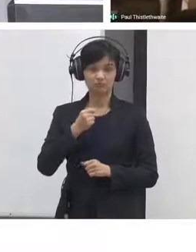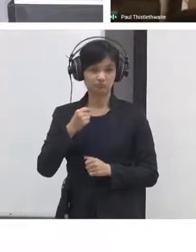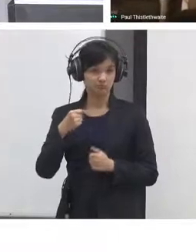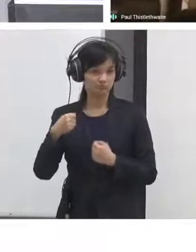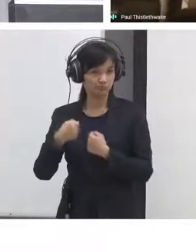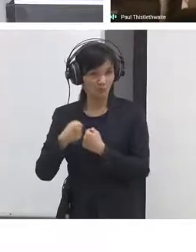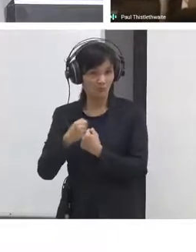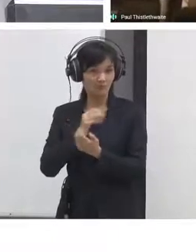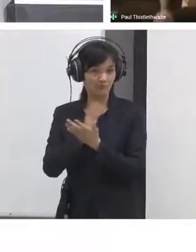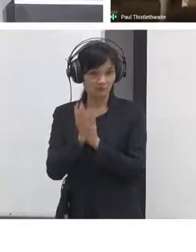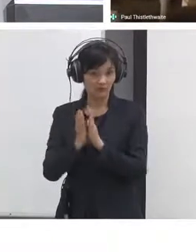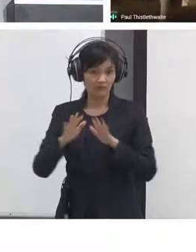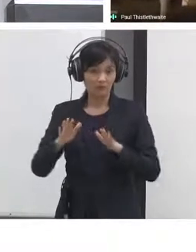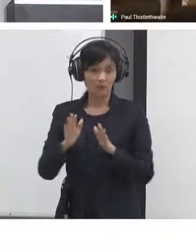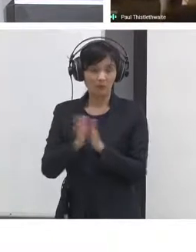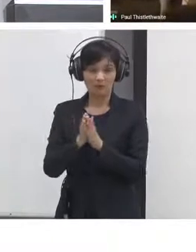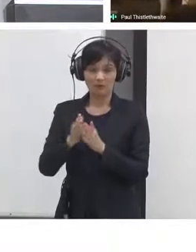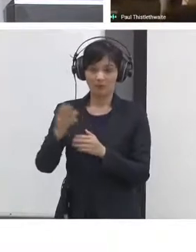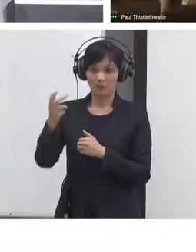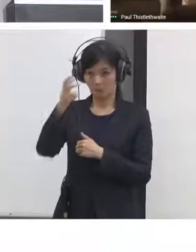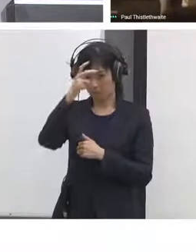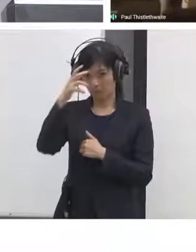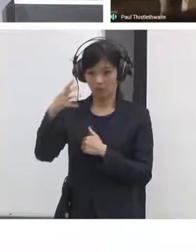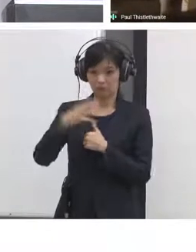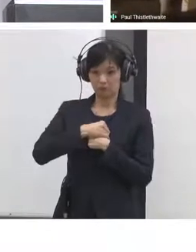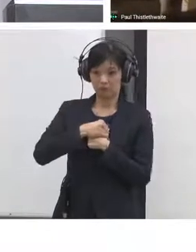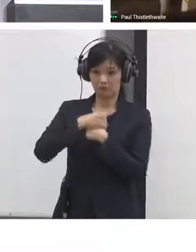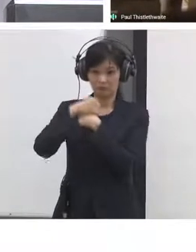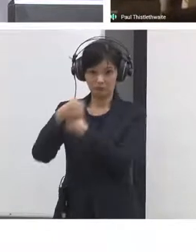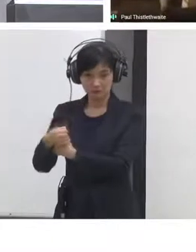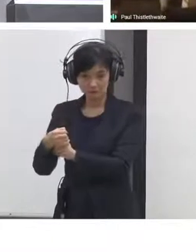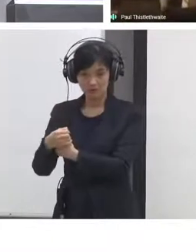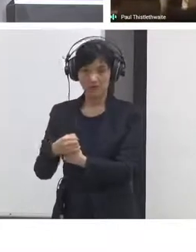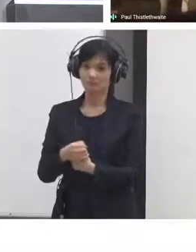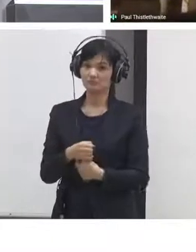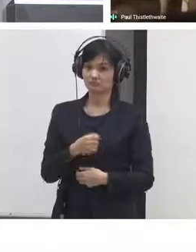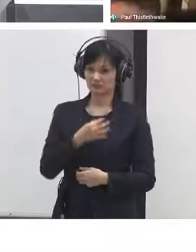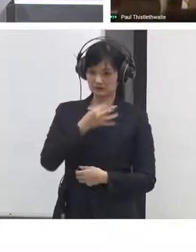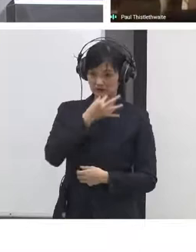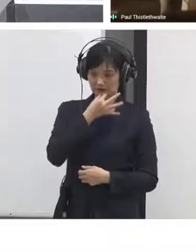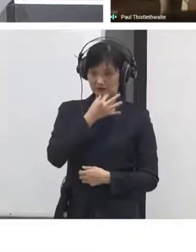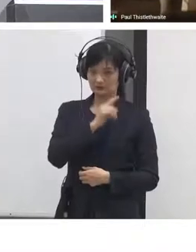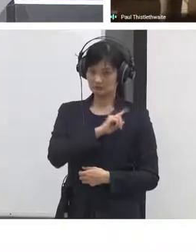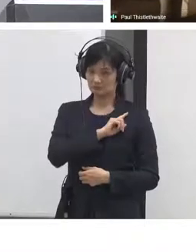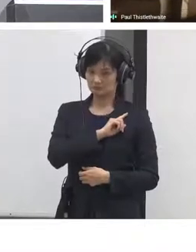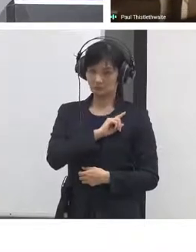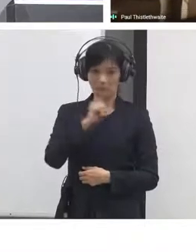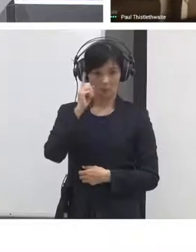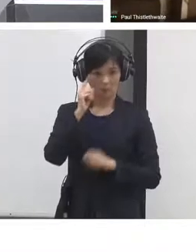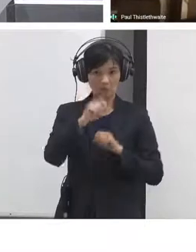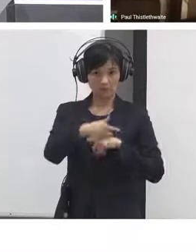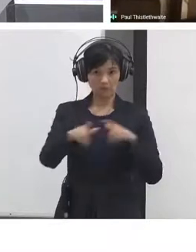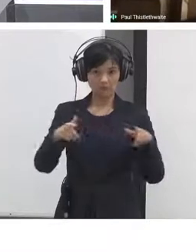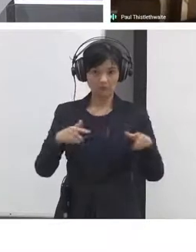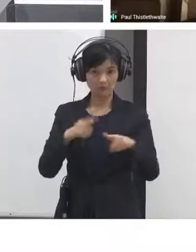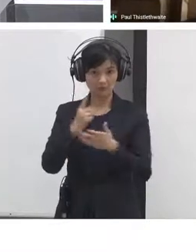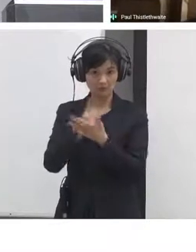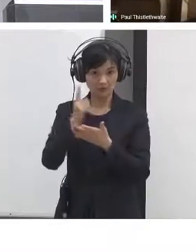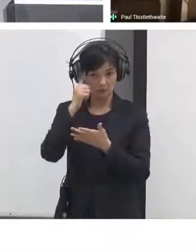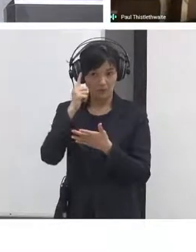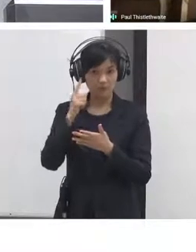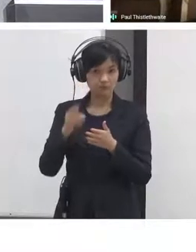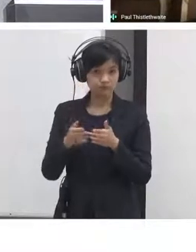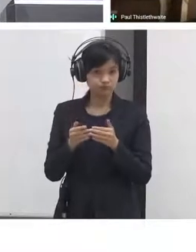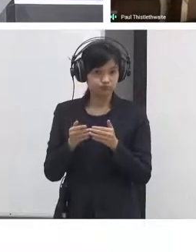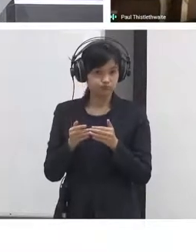as to how risky you should be and how controversial and disruptive you should be and so that's been